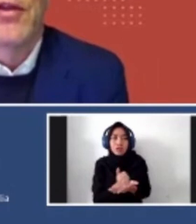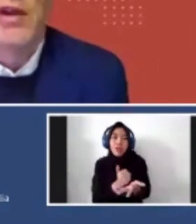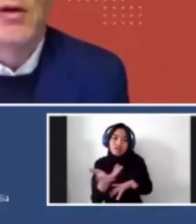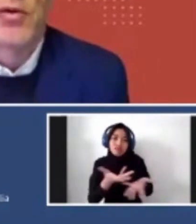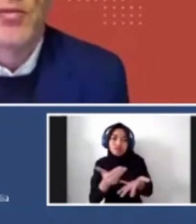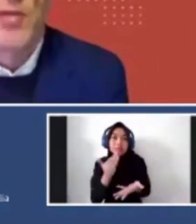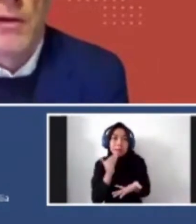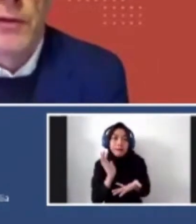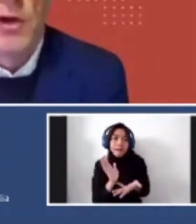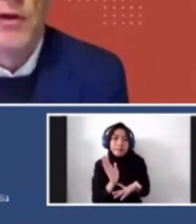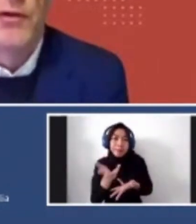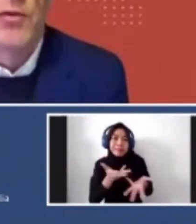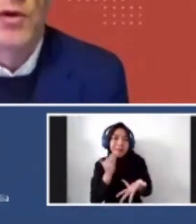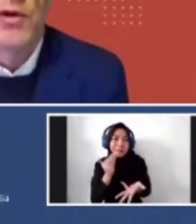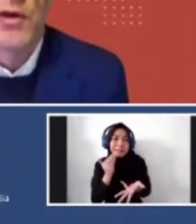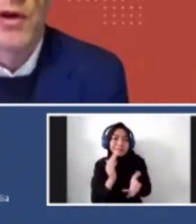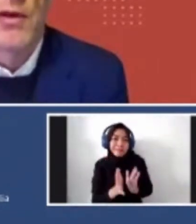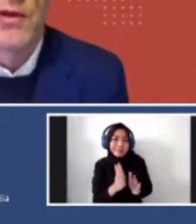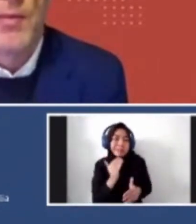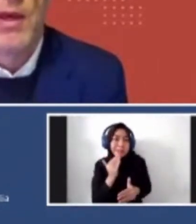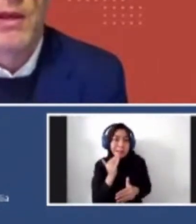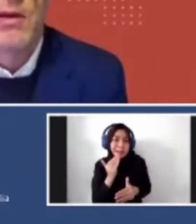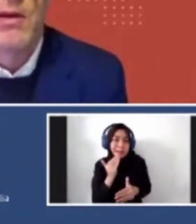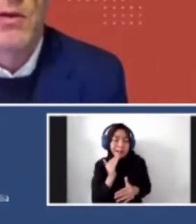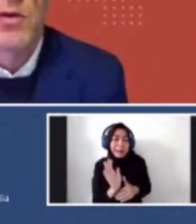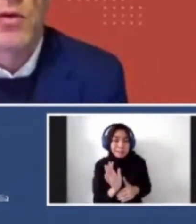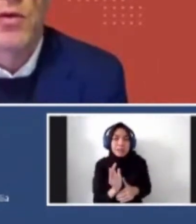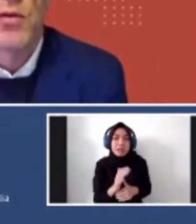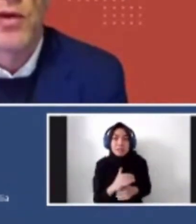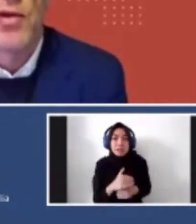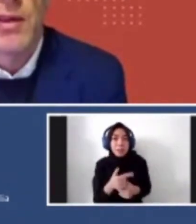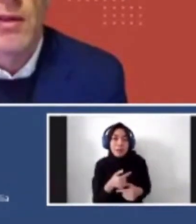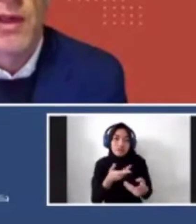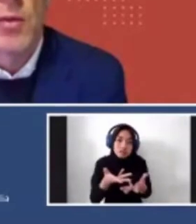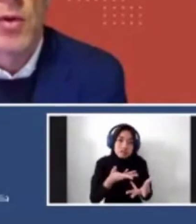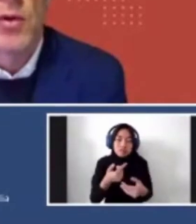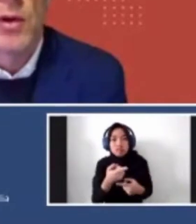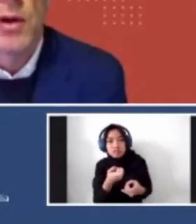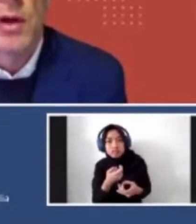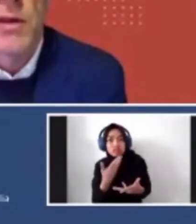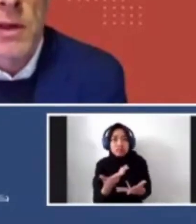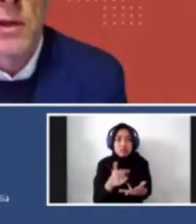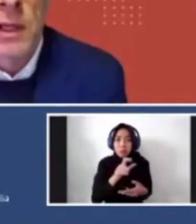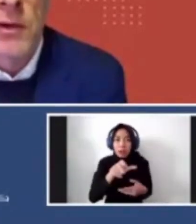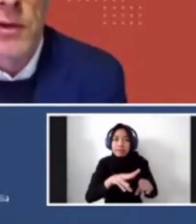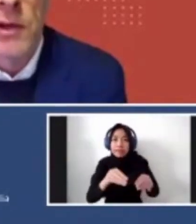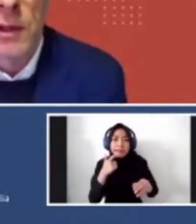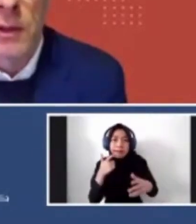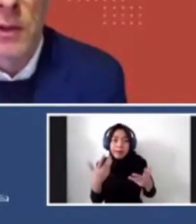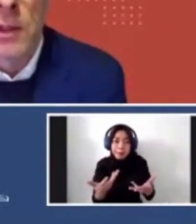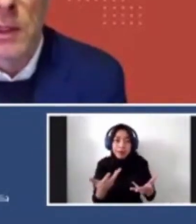the thing that I was sort of mindful of was tapping into the things that they were essentially